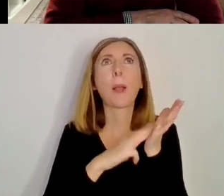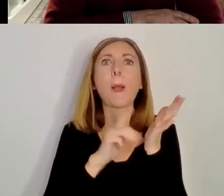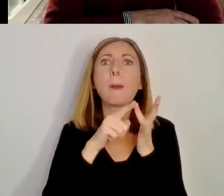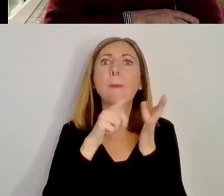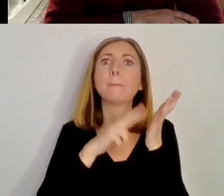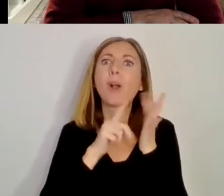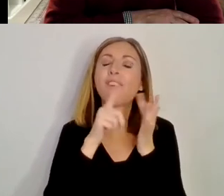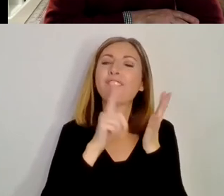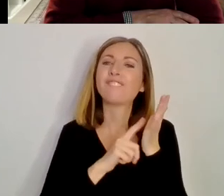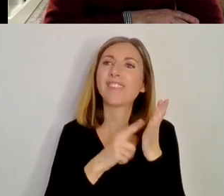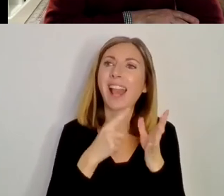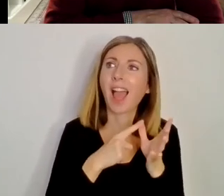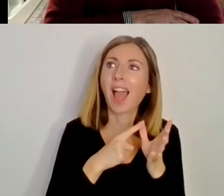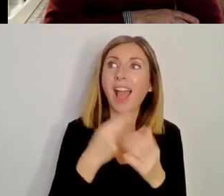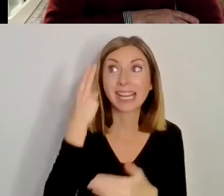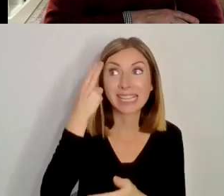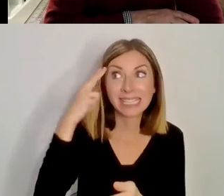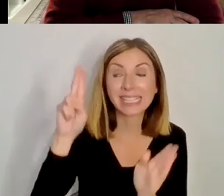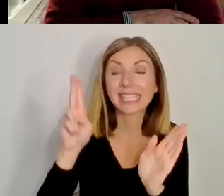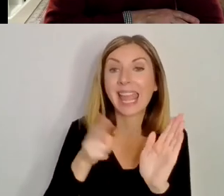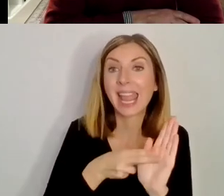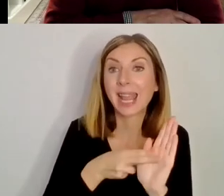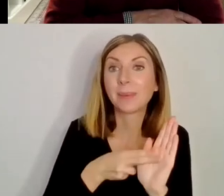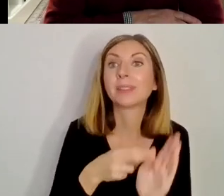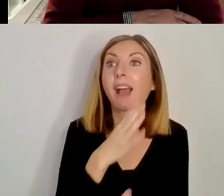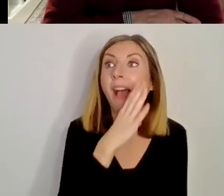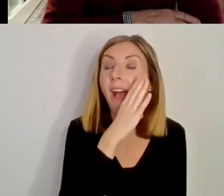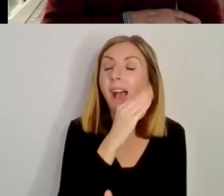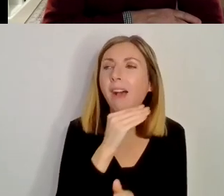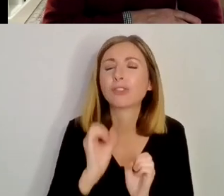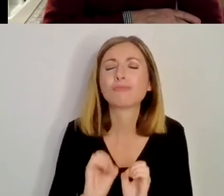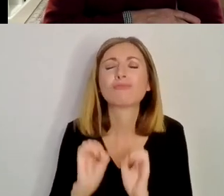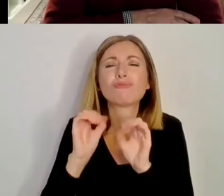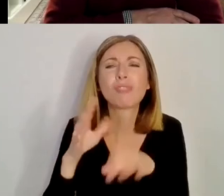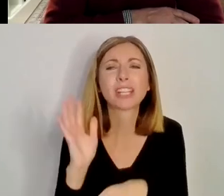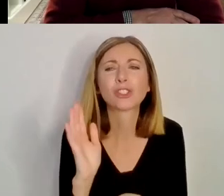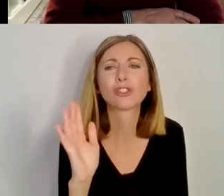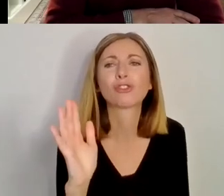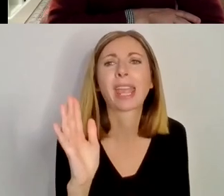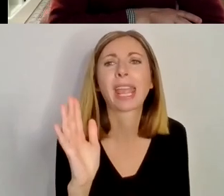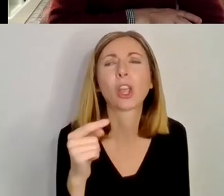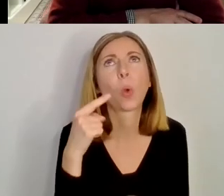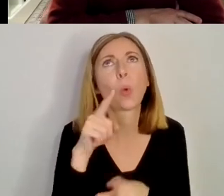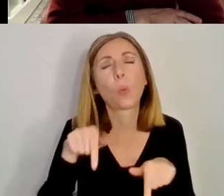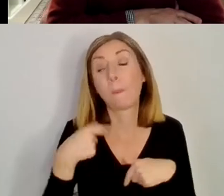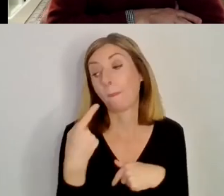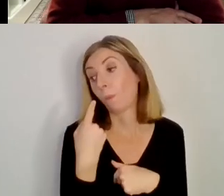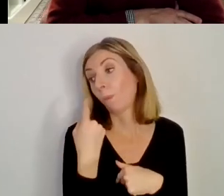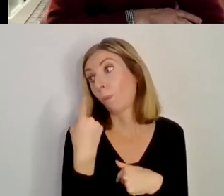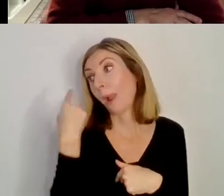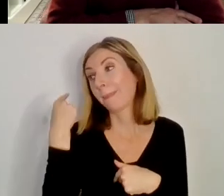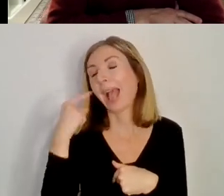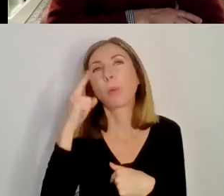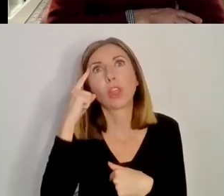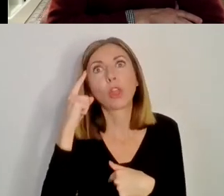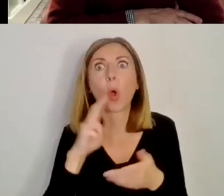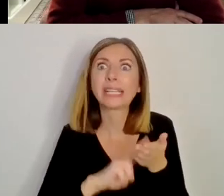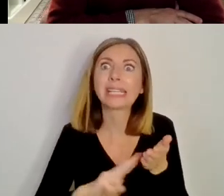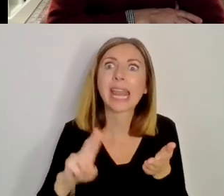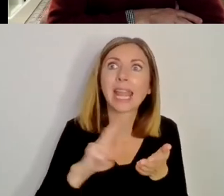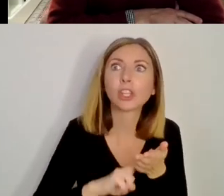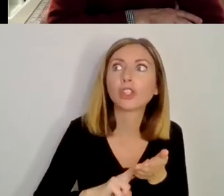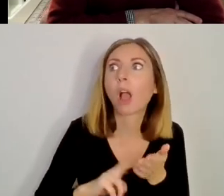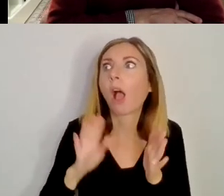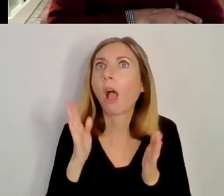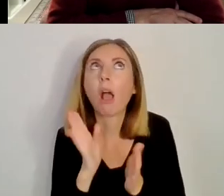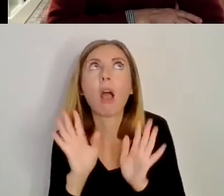tree, and the sense that nature was felt to be holy, and that this world wasn't a veil of tears to